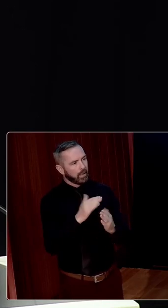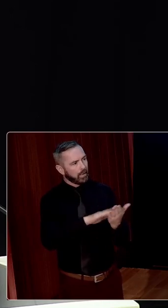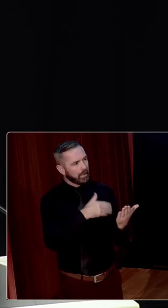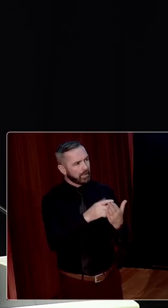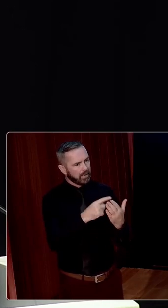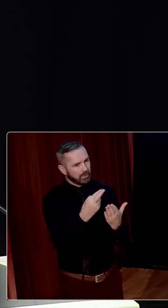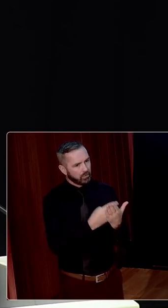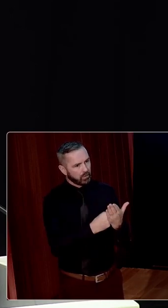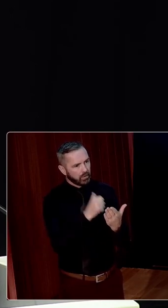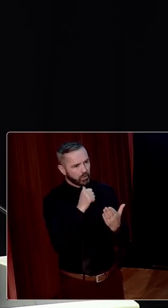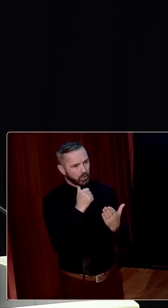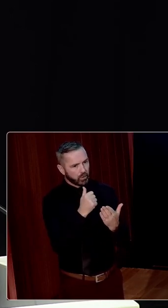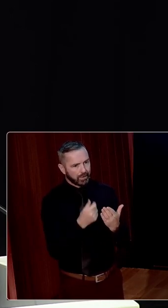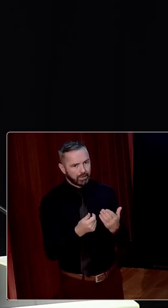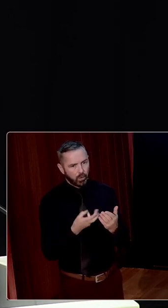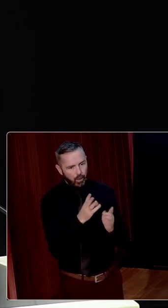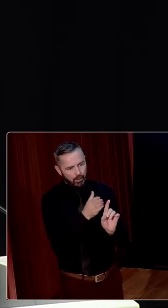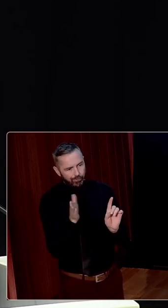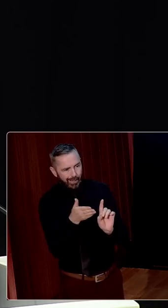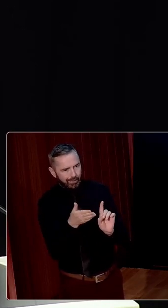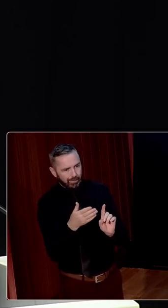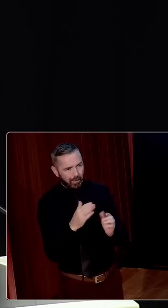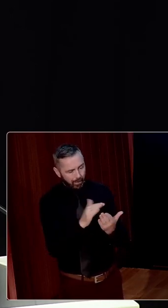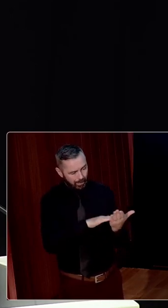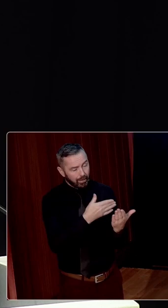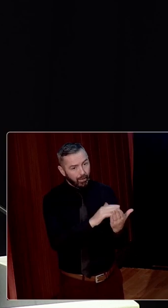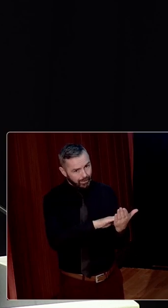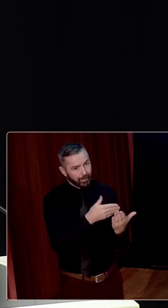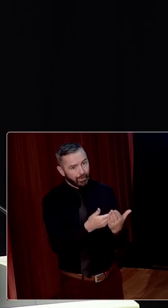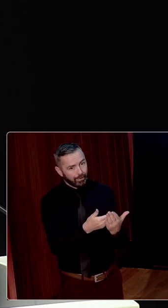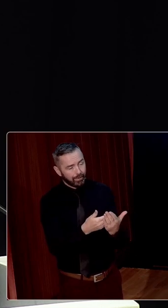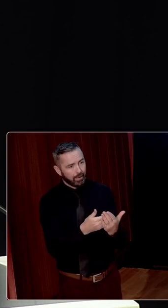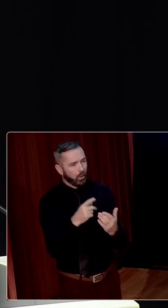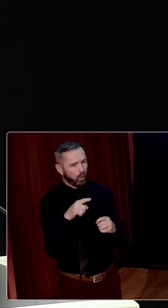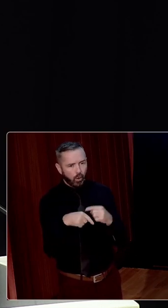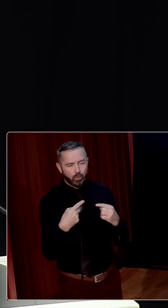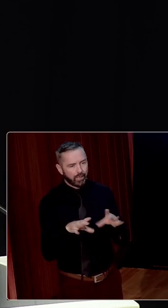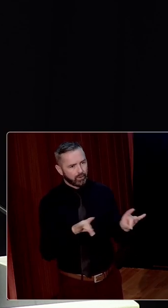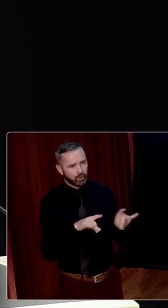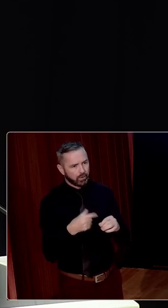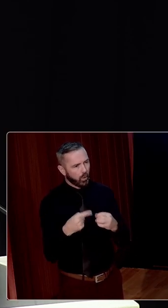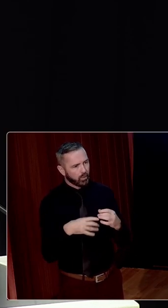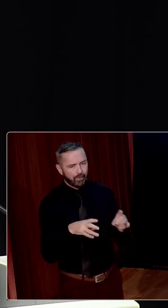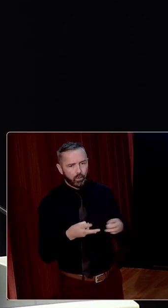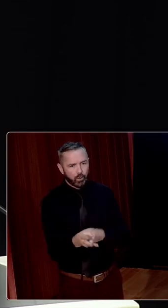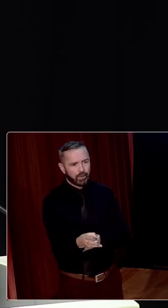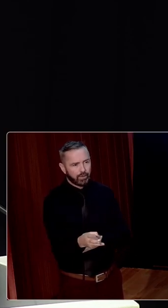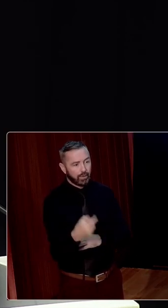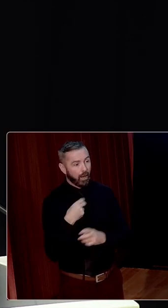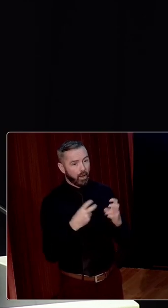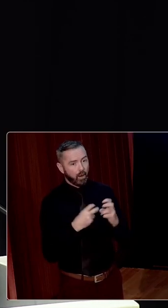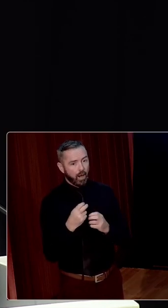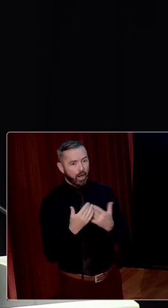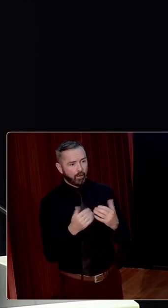rules, of having no discretion, and of being beholden to the law, there were always choices. There was always a way. In fact, I would argue